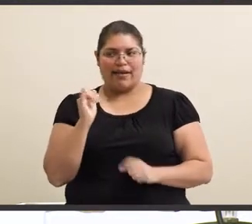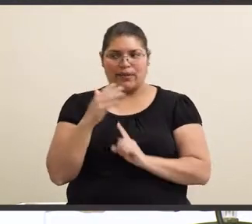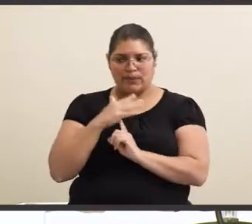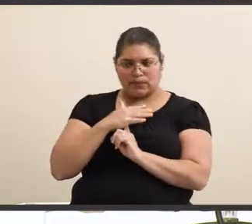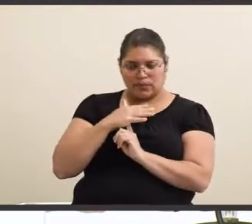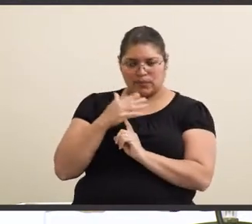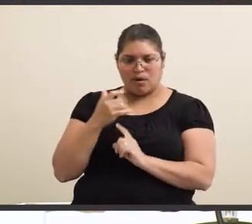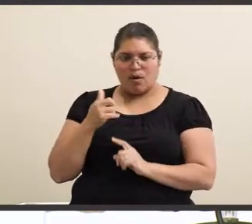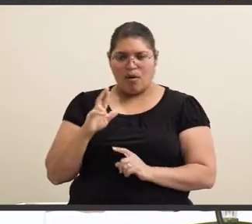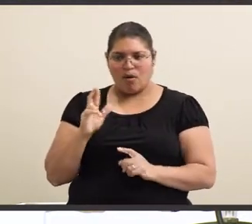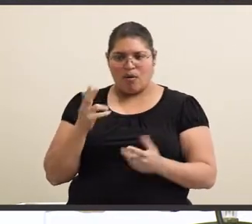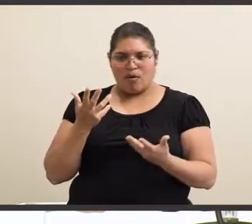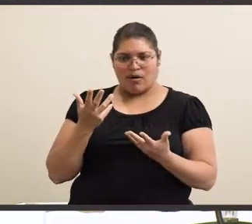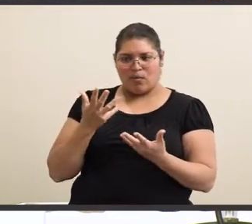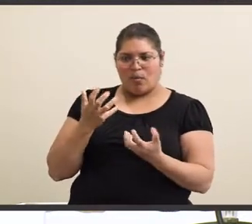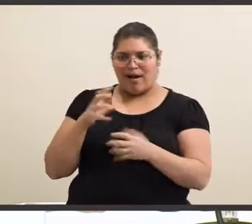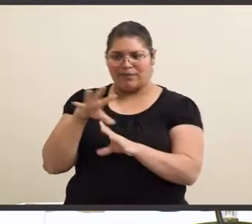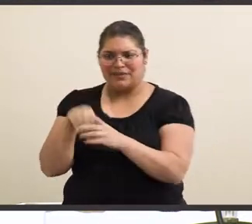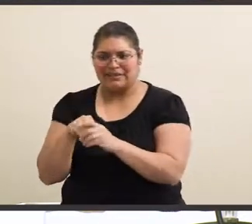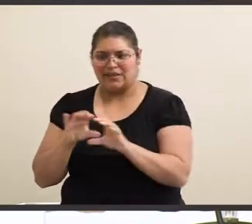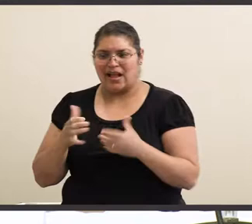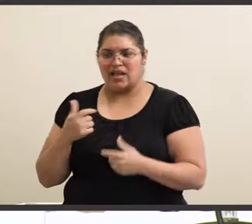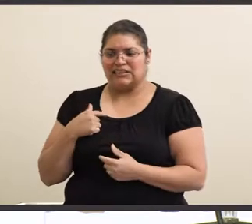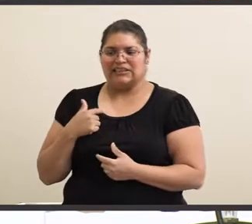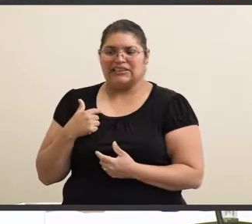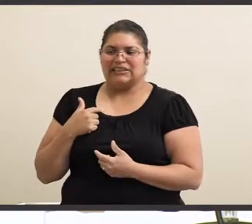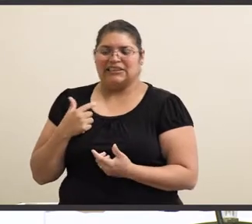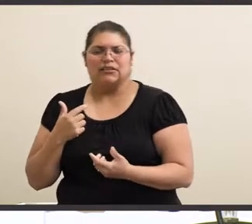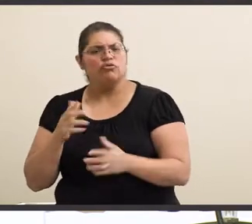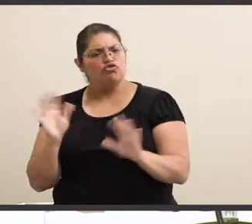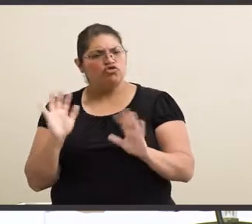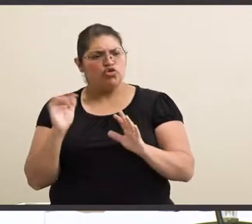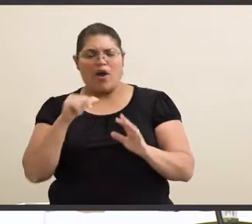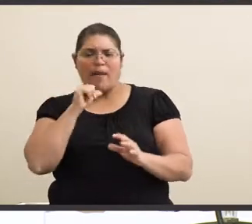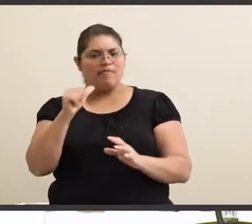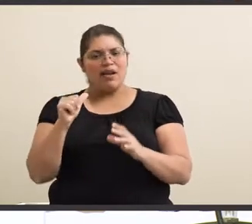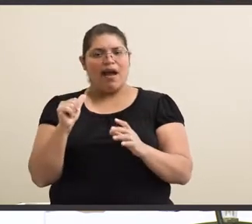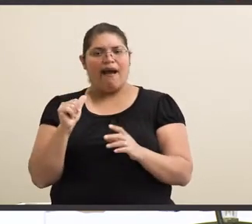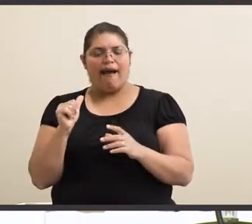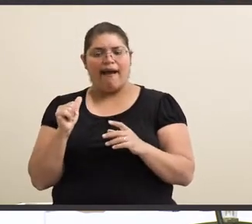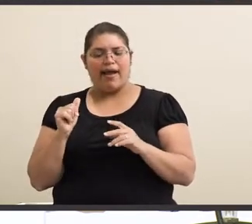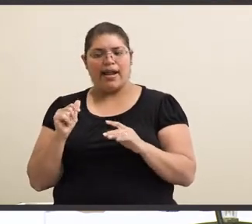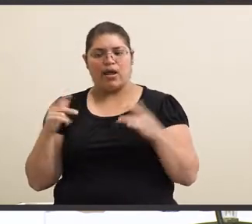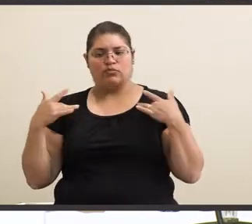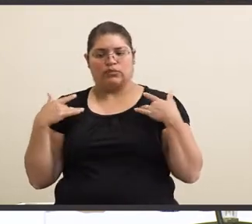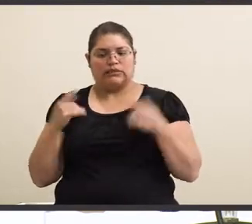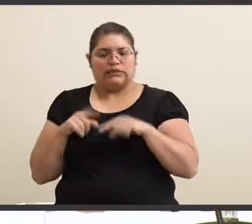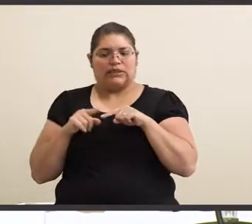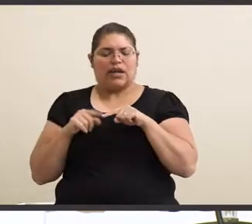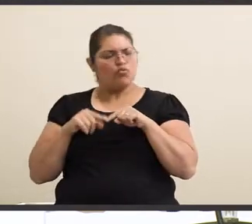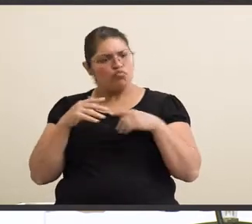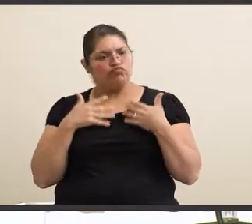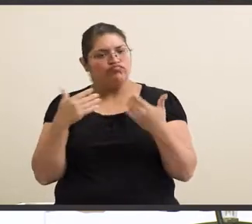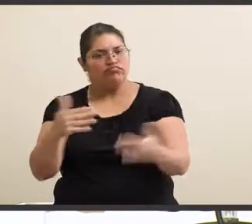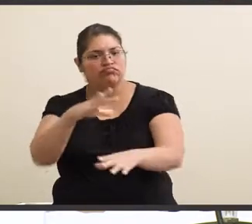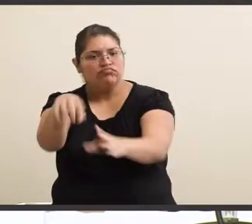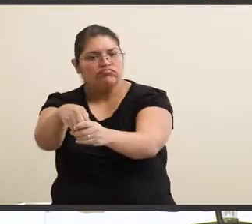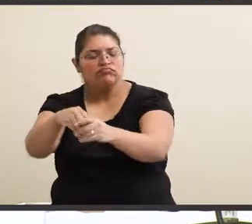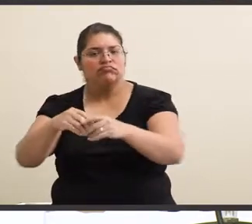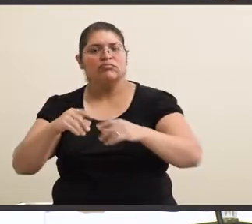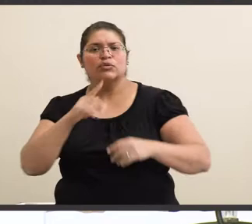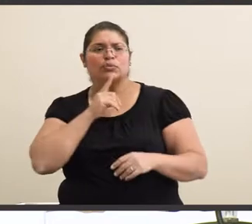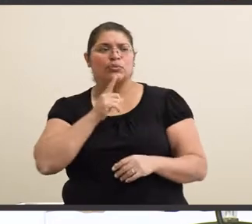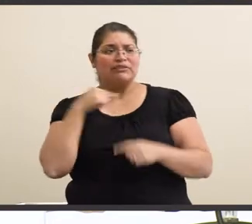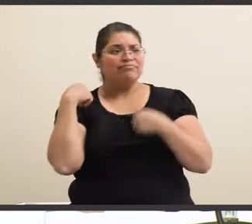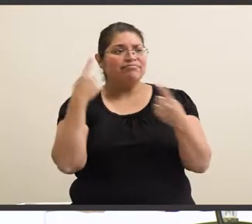timid to want to participate in class. And I'm not really holding back with the things that I can and can't do. And I mean, so far,